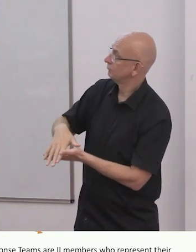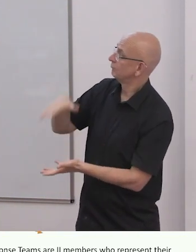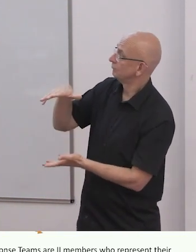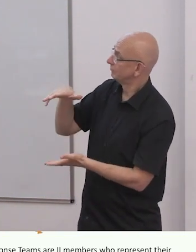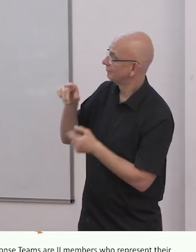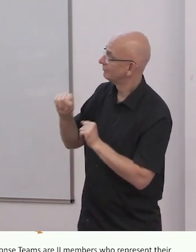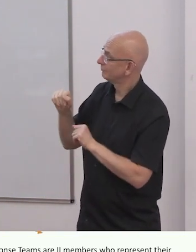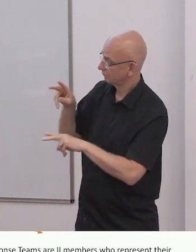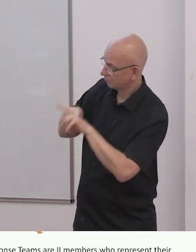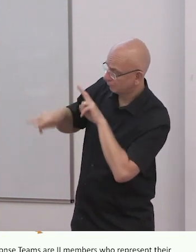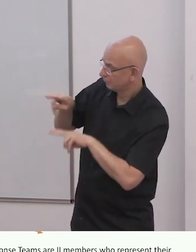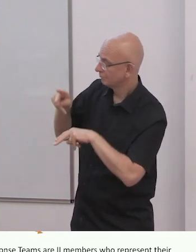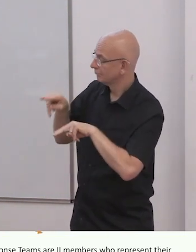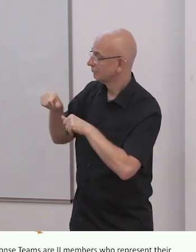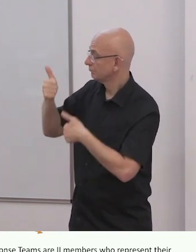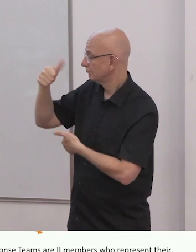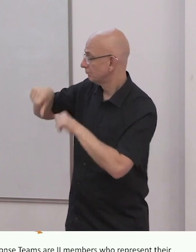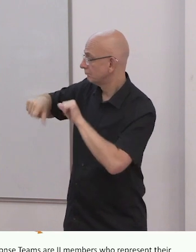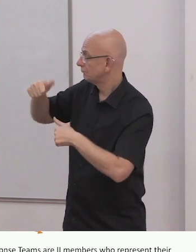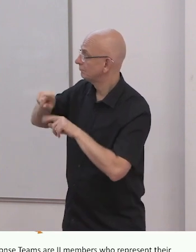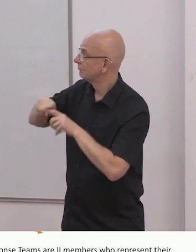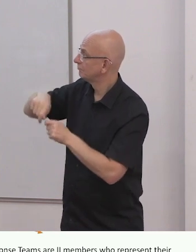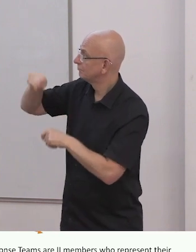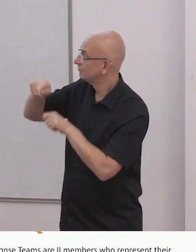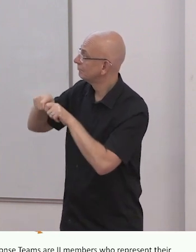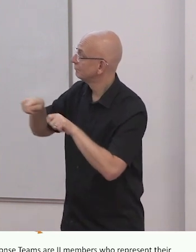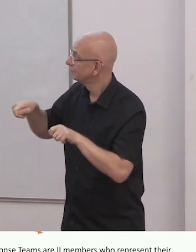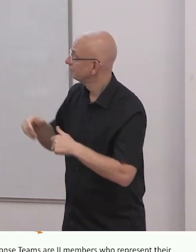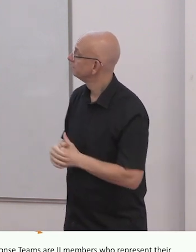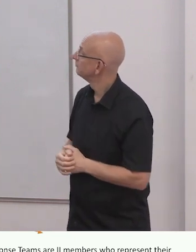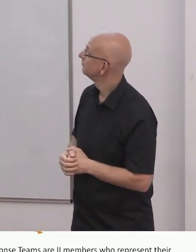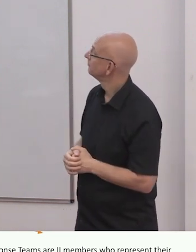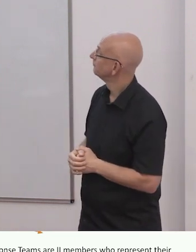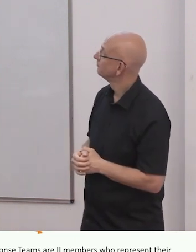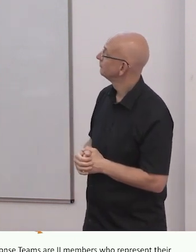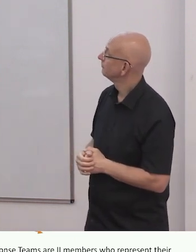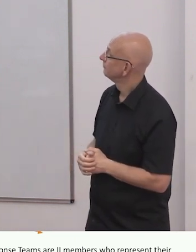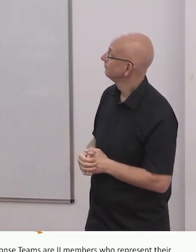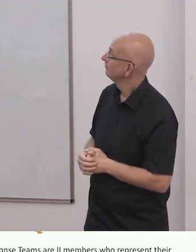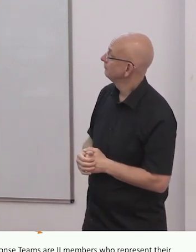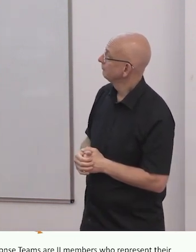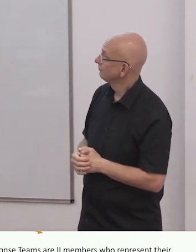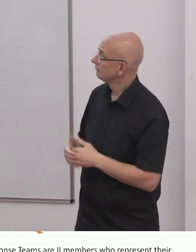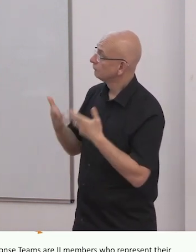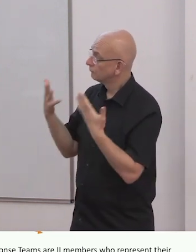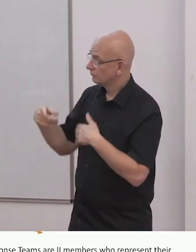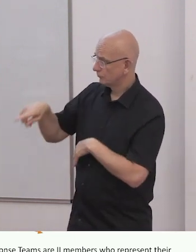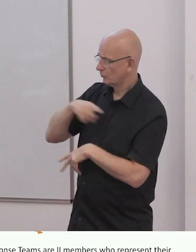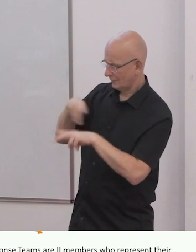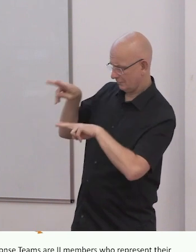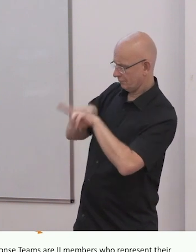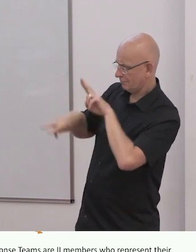First of all, the main, when we look at the structure of the catalyst, the main way to be part